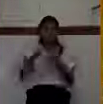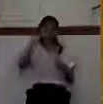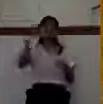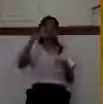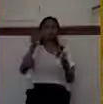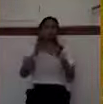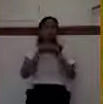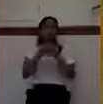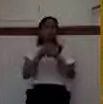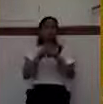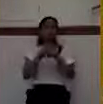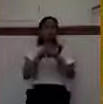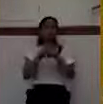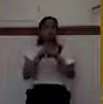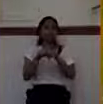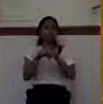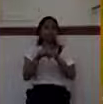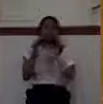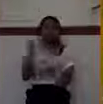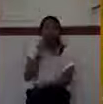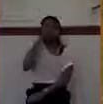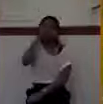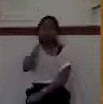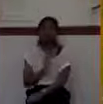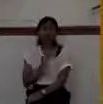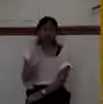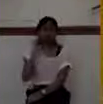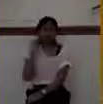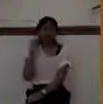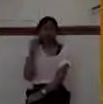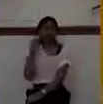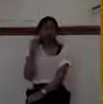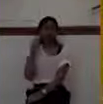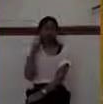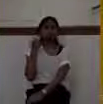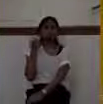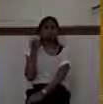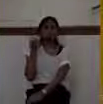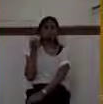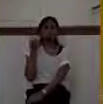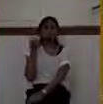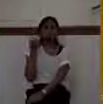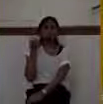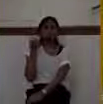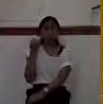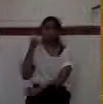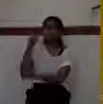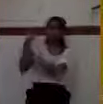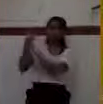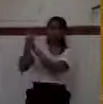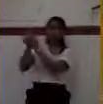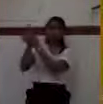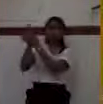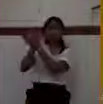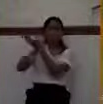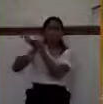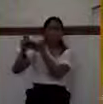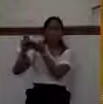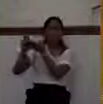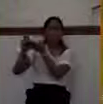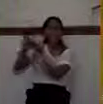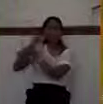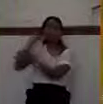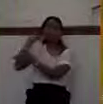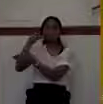which our God is jealous in that way. It is a holy jealousy. God takes it